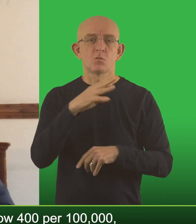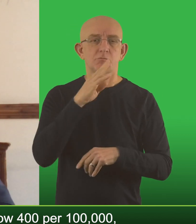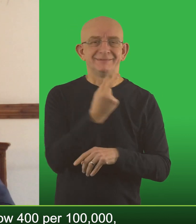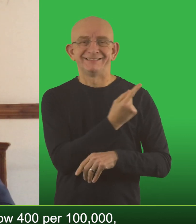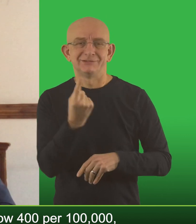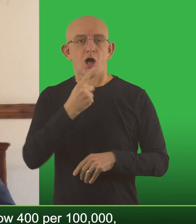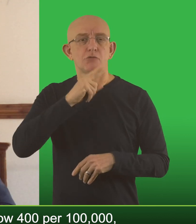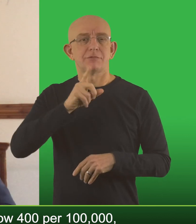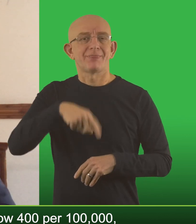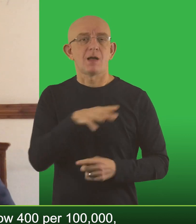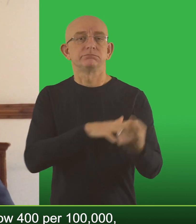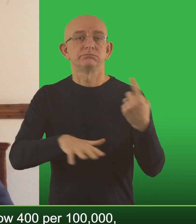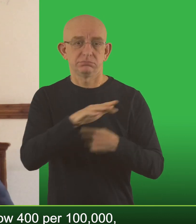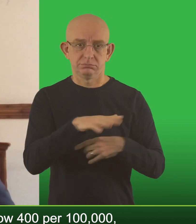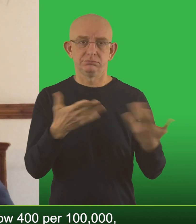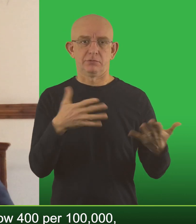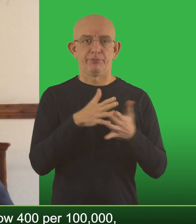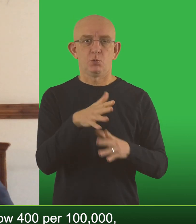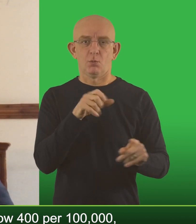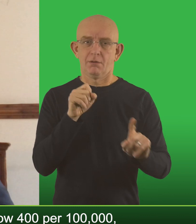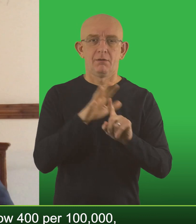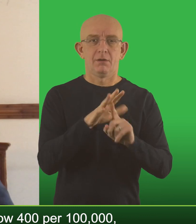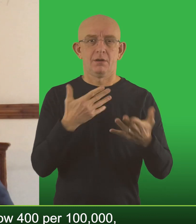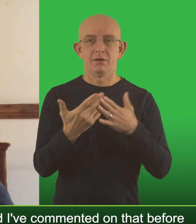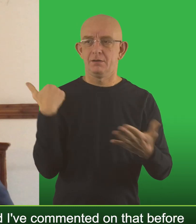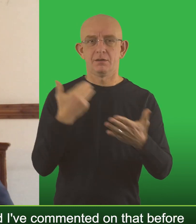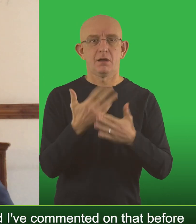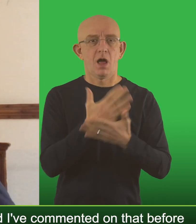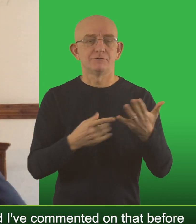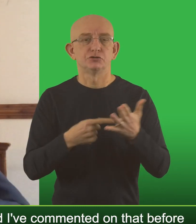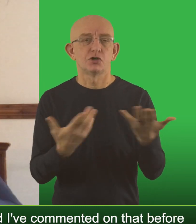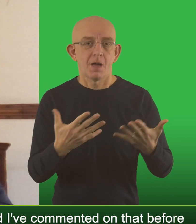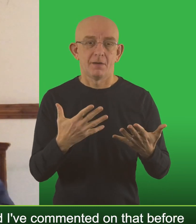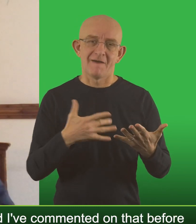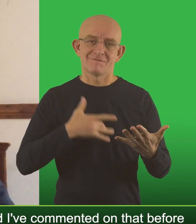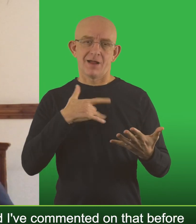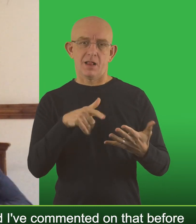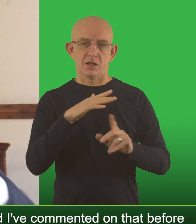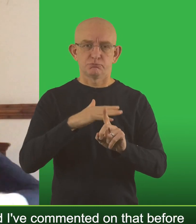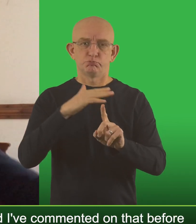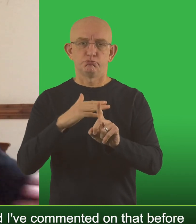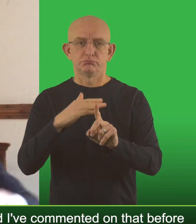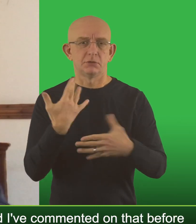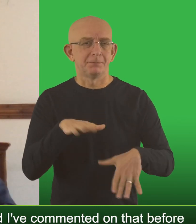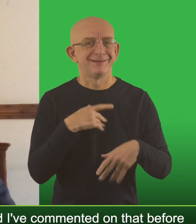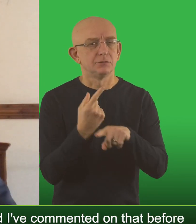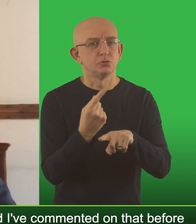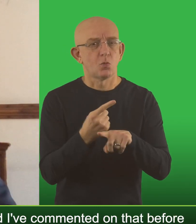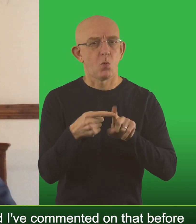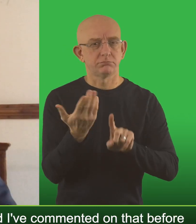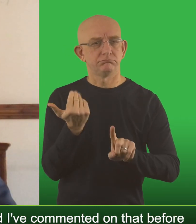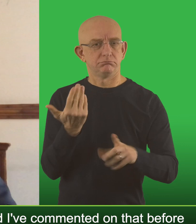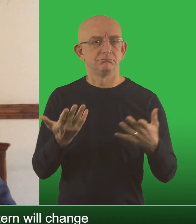400,000, 100,000. Probably the impact of half term. I'd expect it to oscillate over a period and